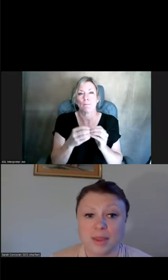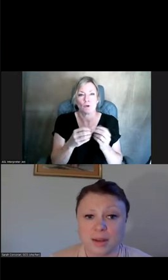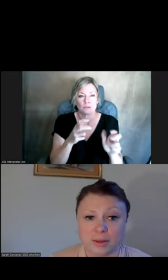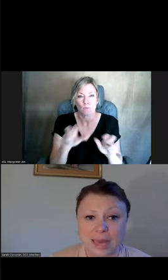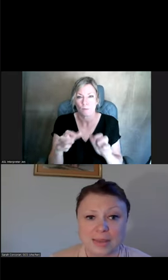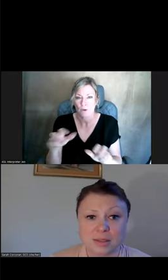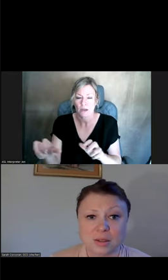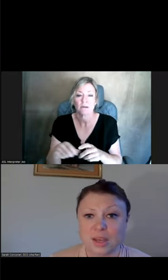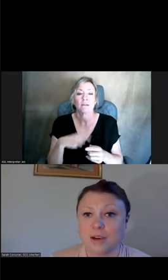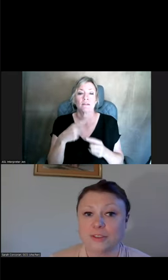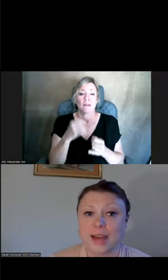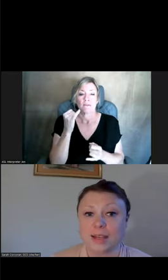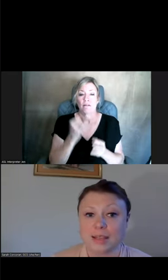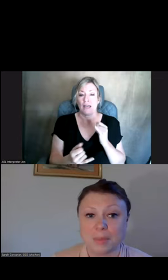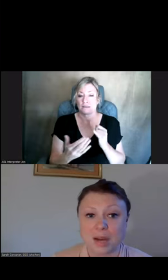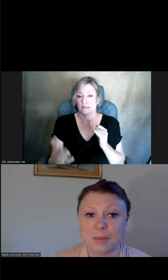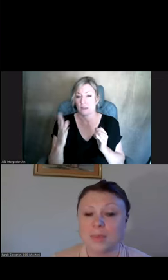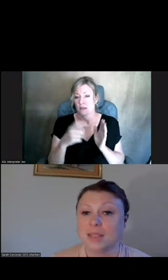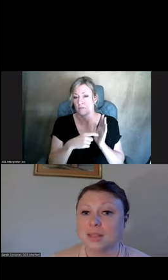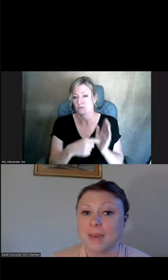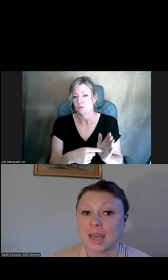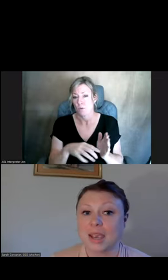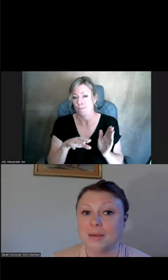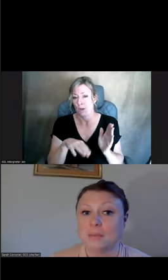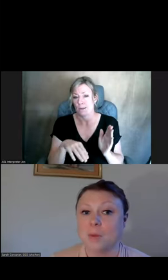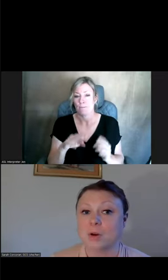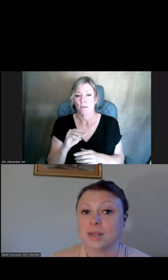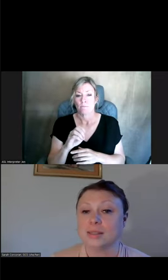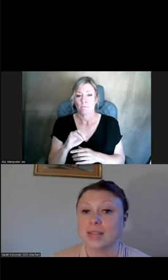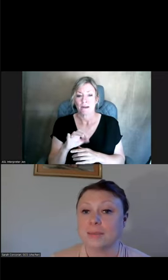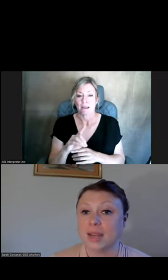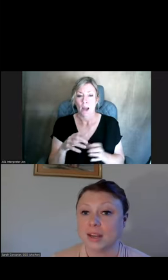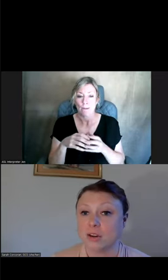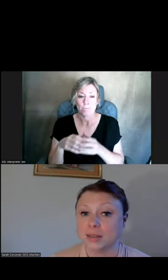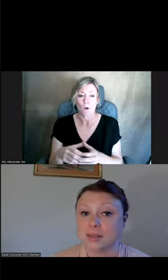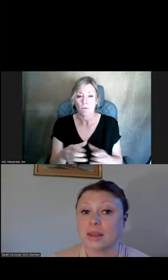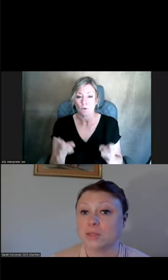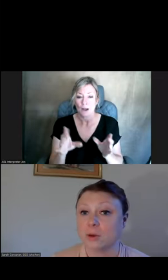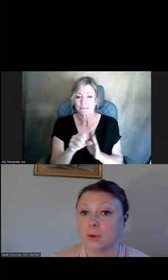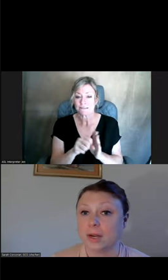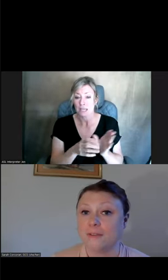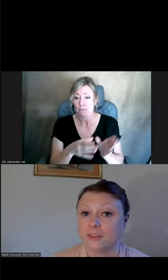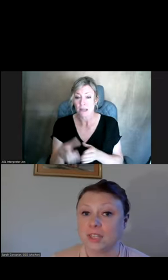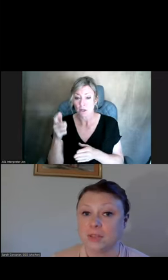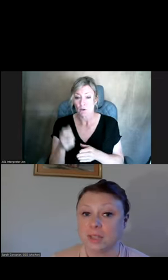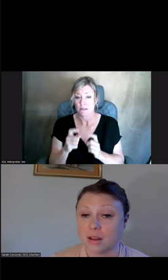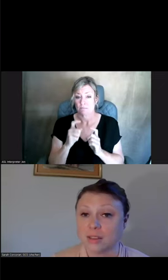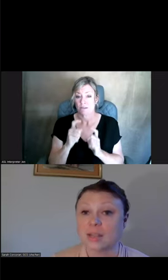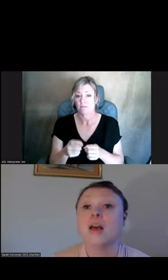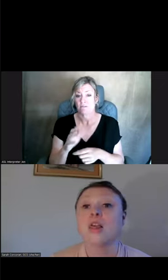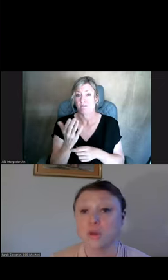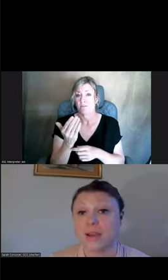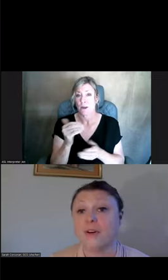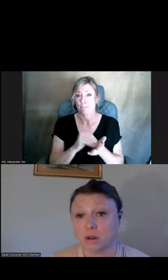And then the last thing I'll flag at the bottom is the Medicaid mobile crisis state planning grants that was appropriated at $15 million.